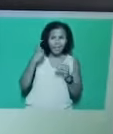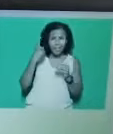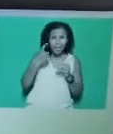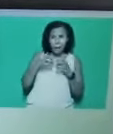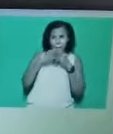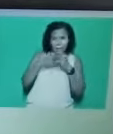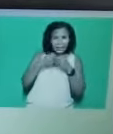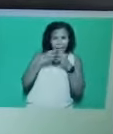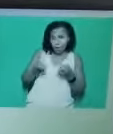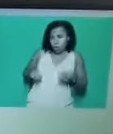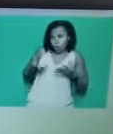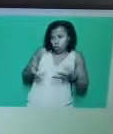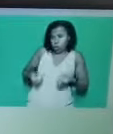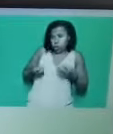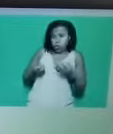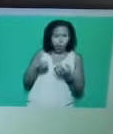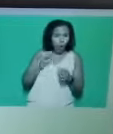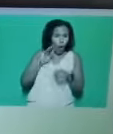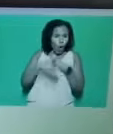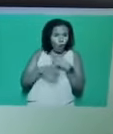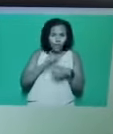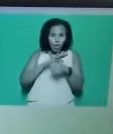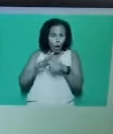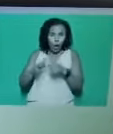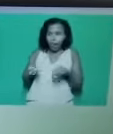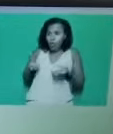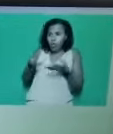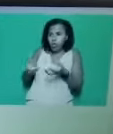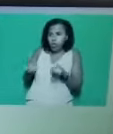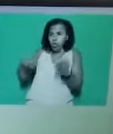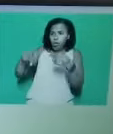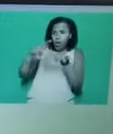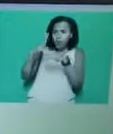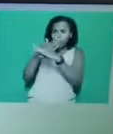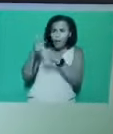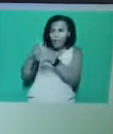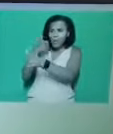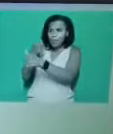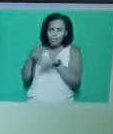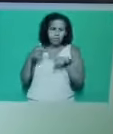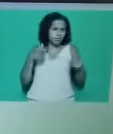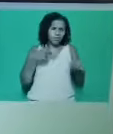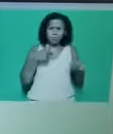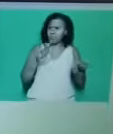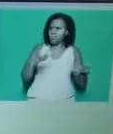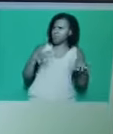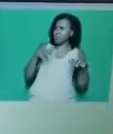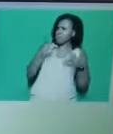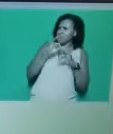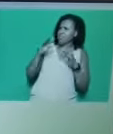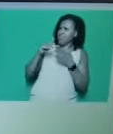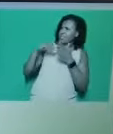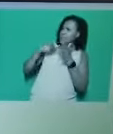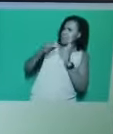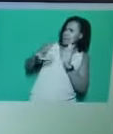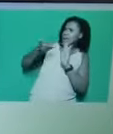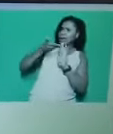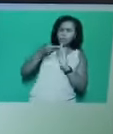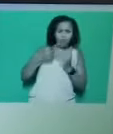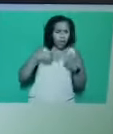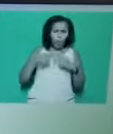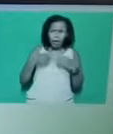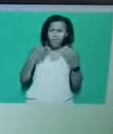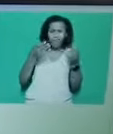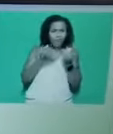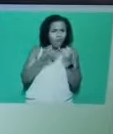announced yet another pay freeze for millions of public sector workers. Our members have stood on the front line, putting their lives at risk, and now they face